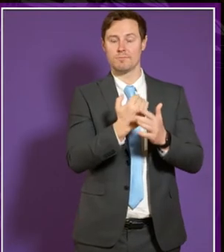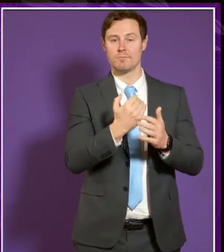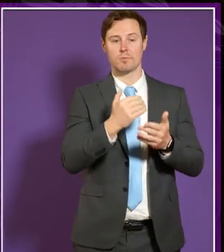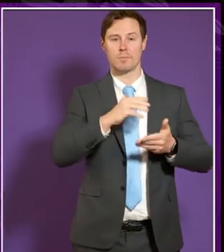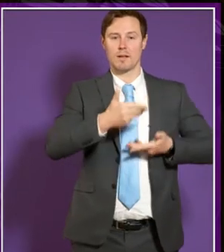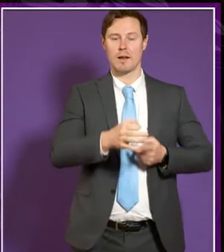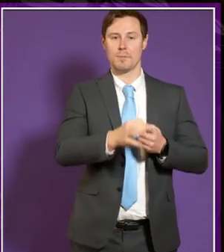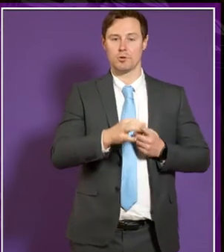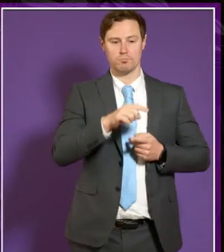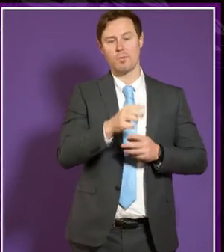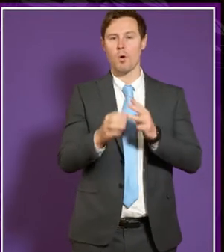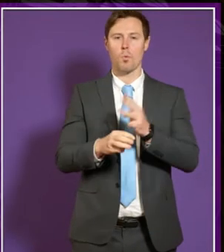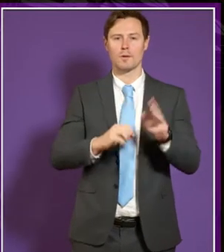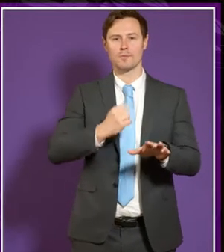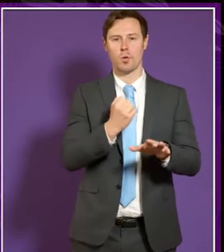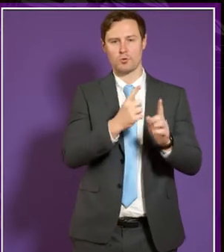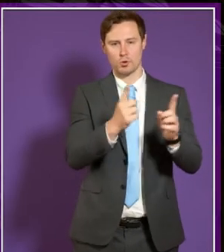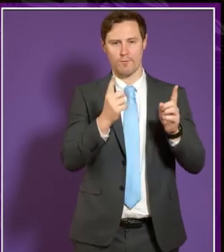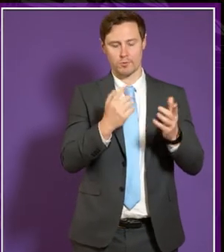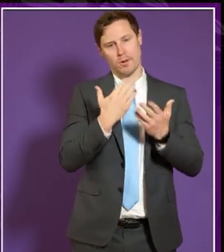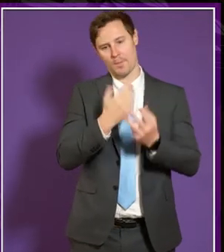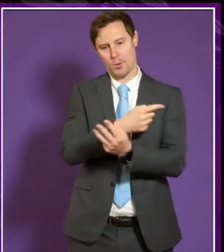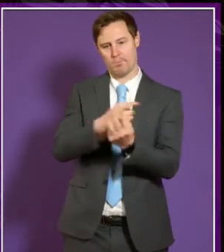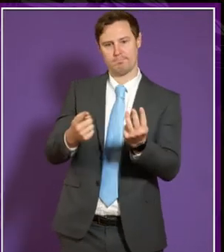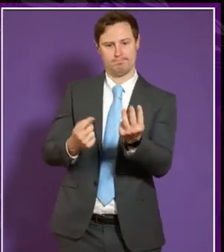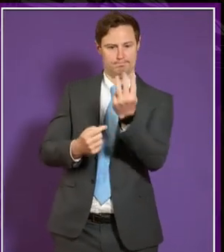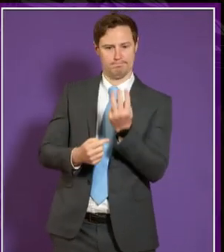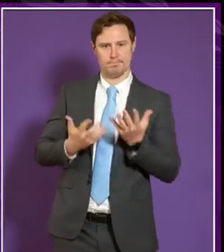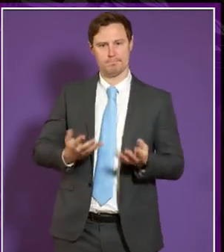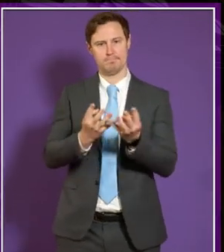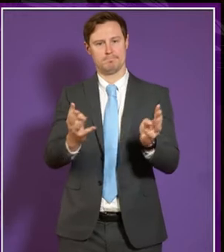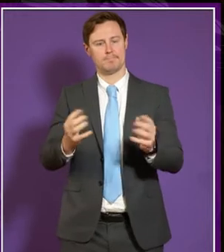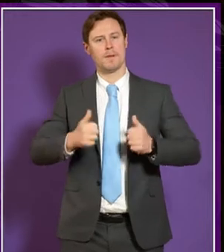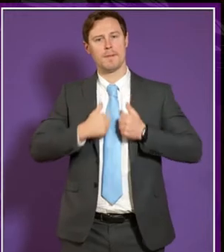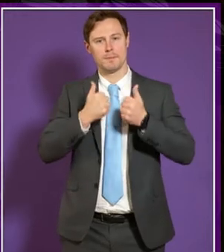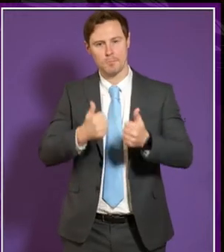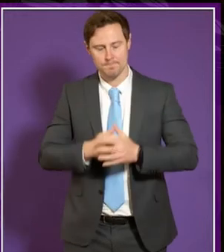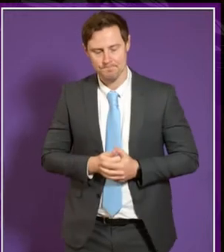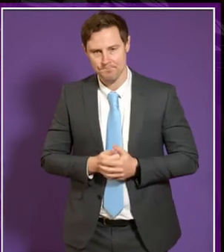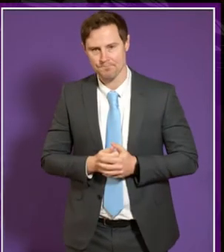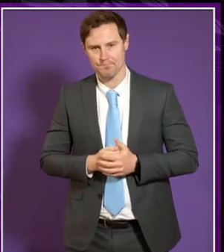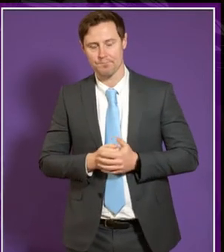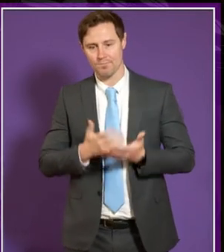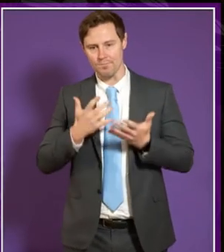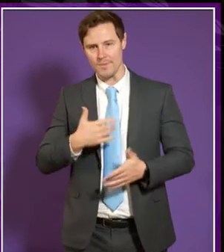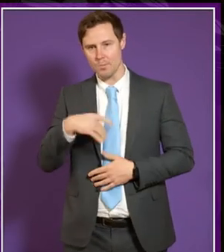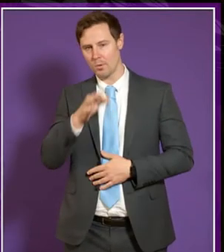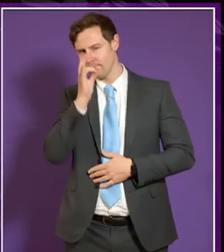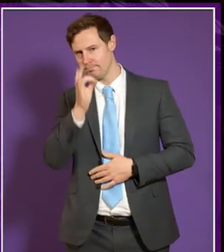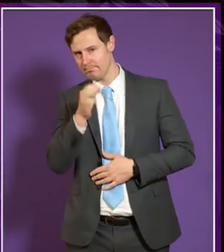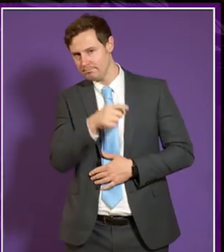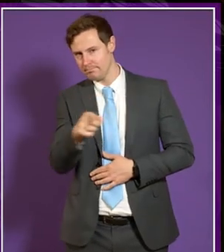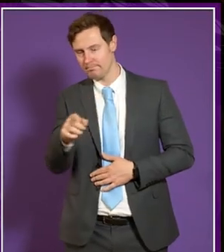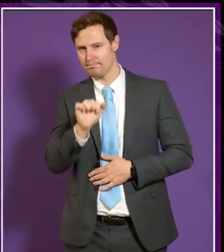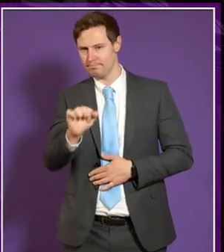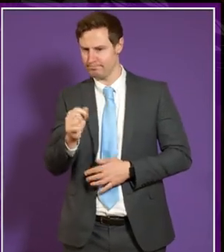University of the West of Scotland. So thank you very much indeed for coming to see us this morning. I'd like to open with a question about how each of your